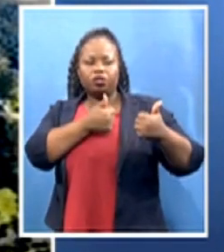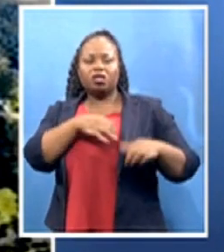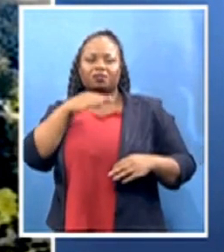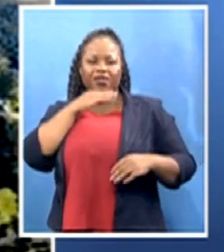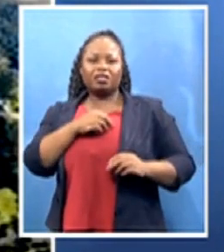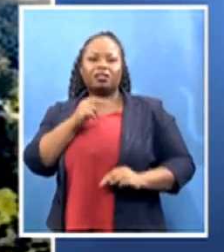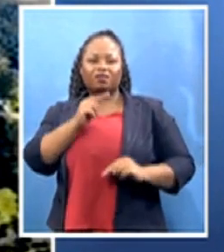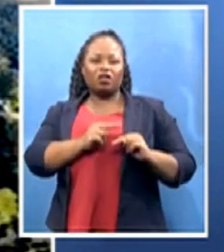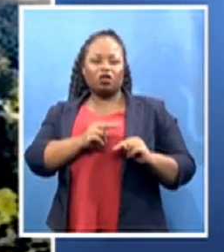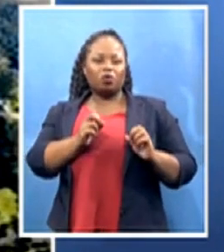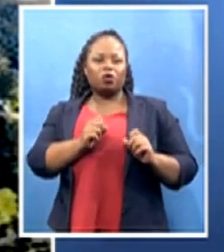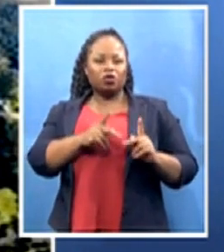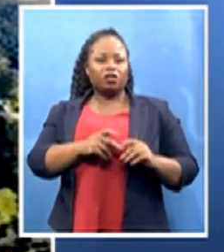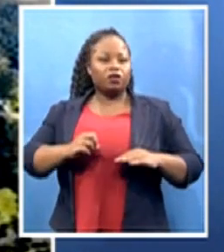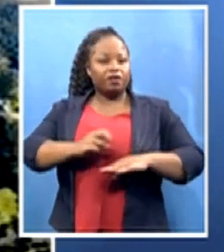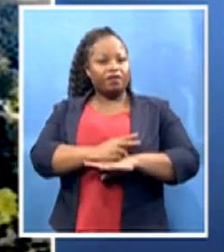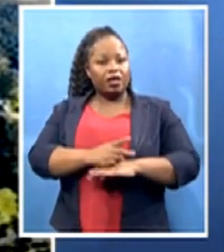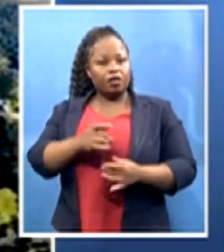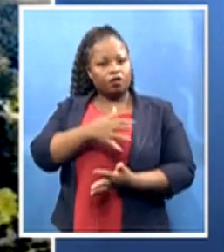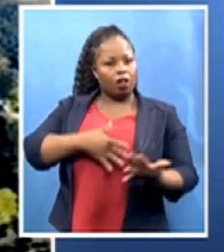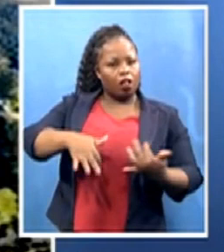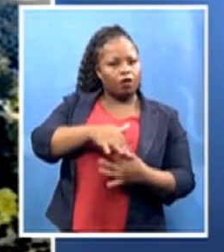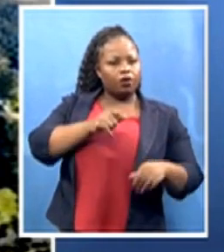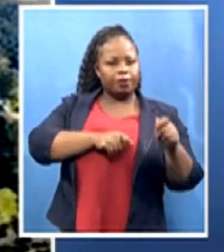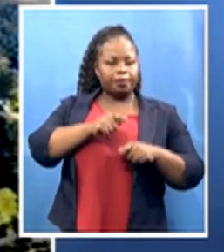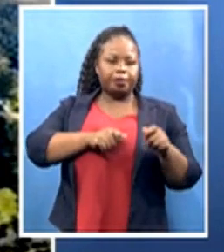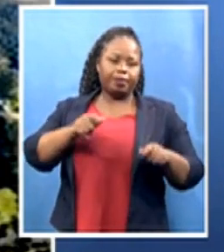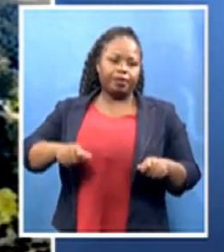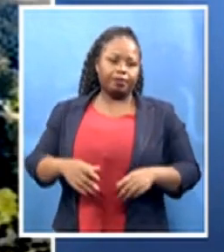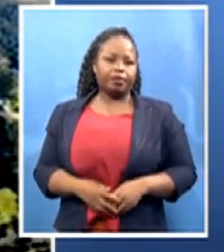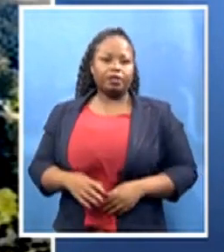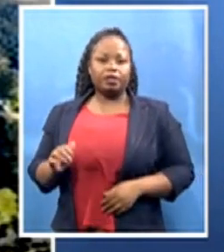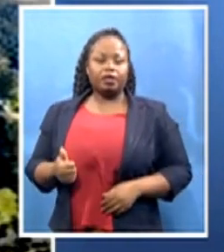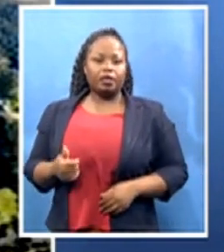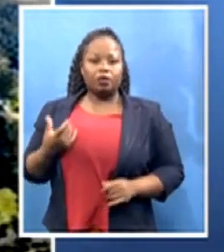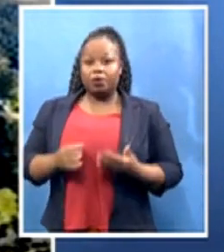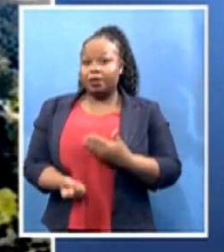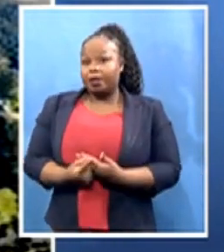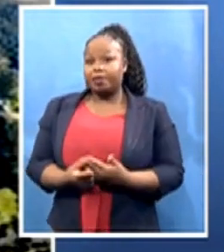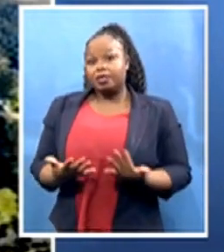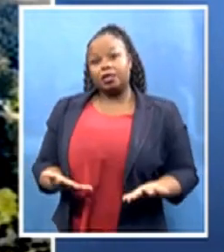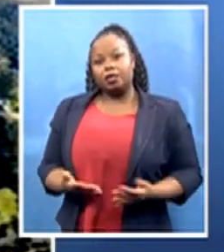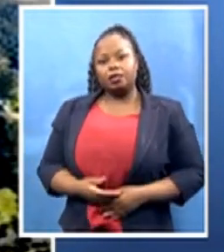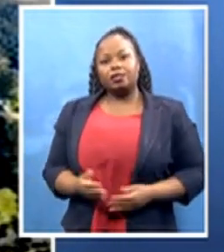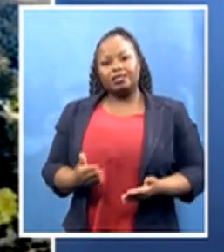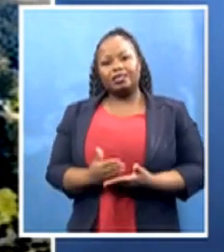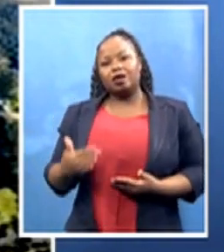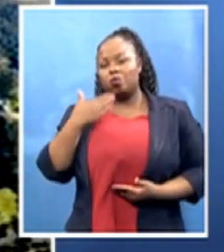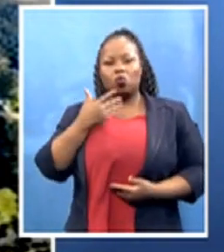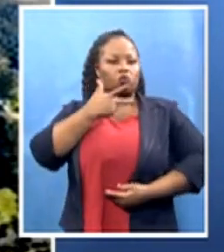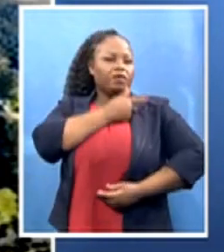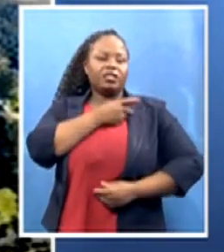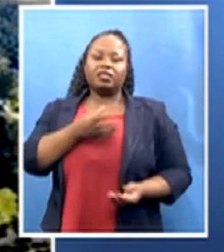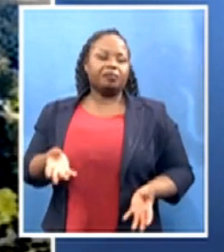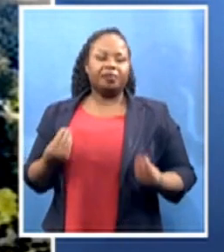between people. And eventually what then happens is that even those who are not vaccinated, which will hopefully at that point be a